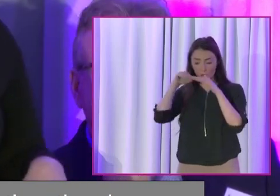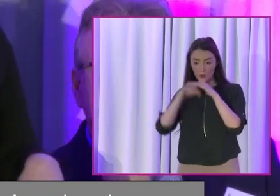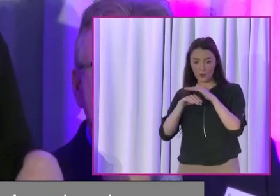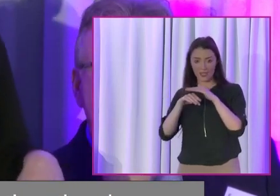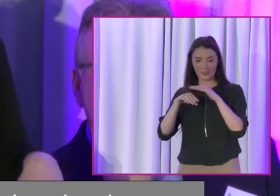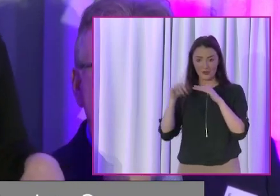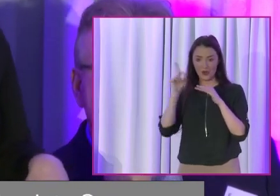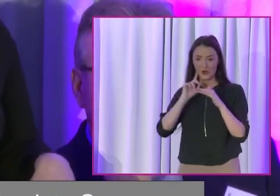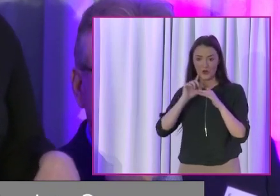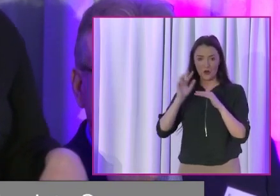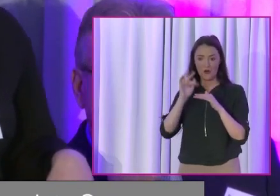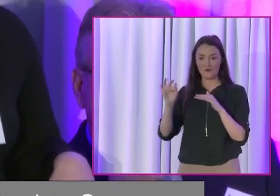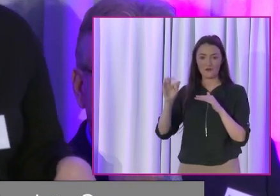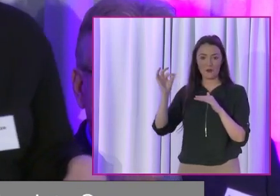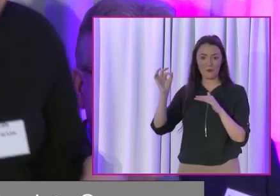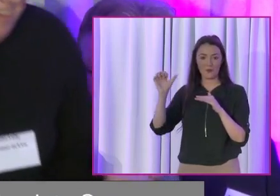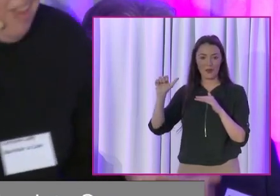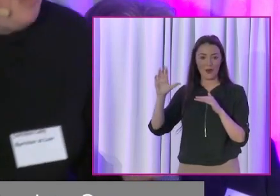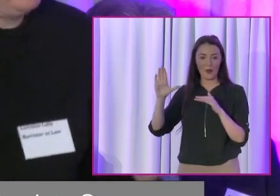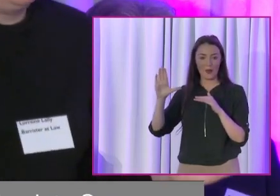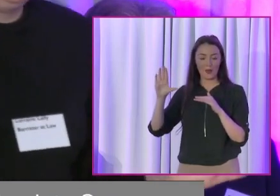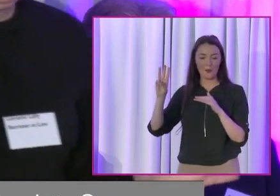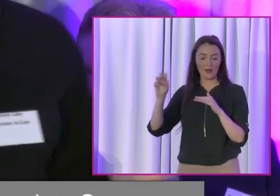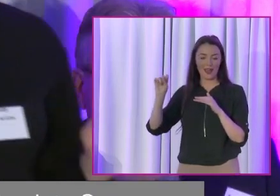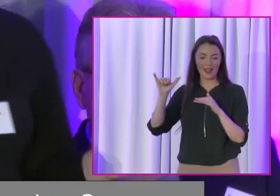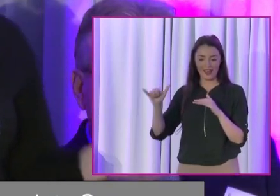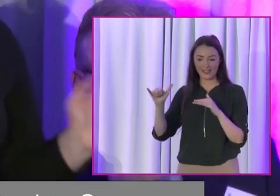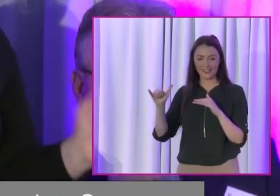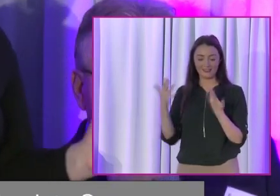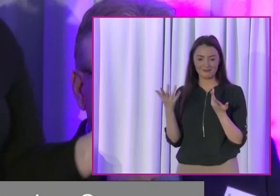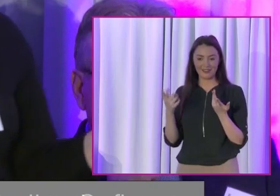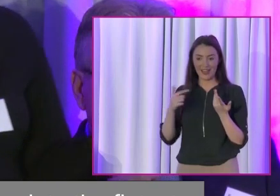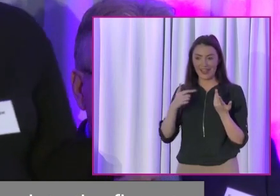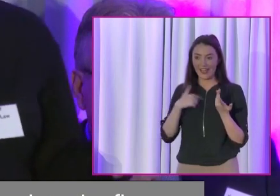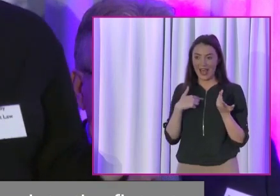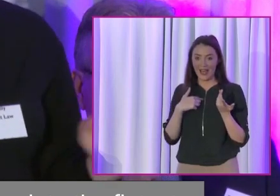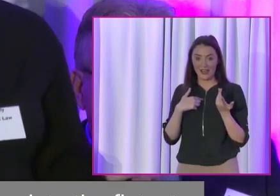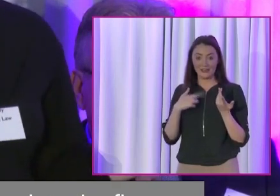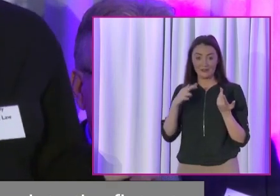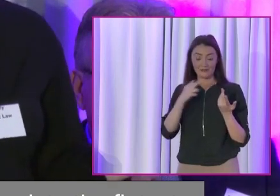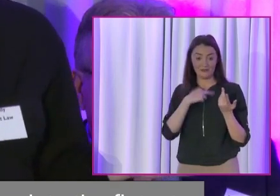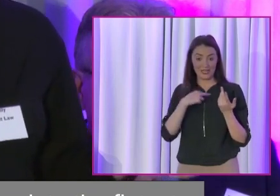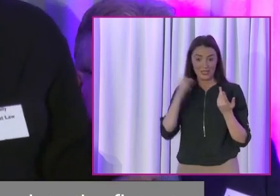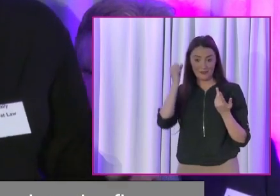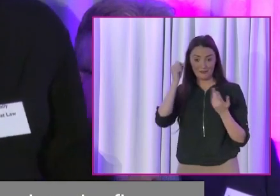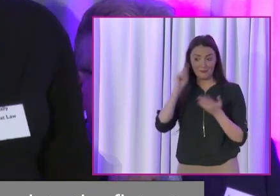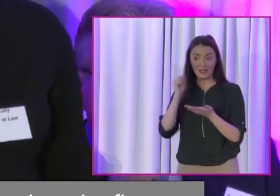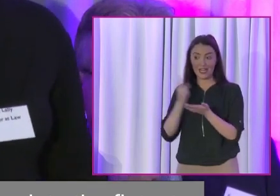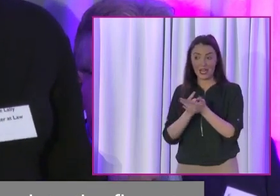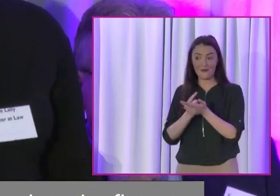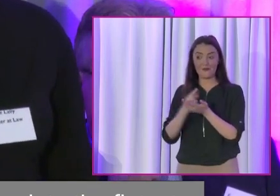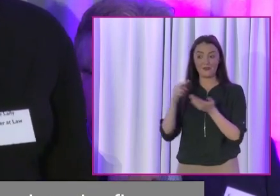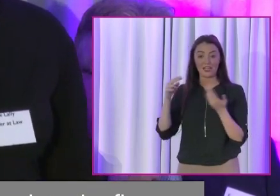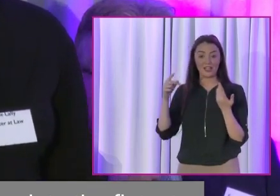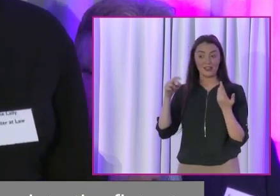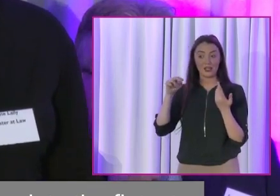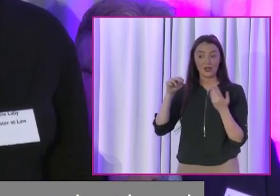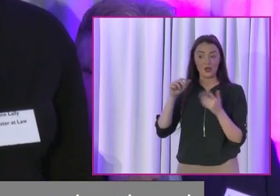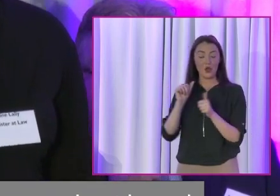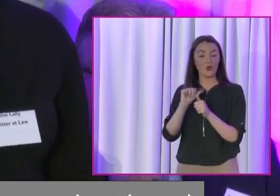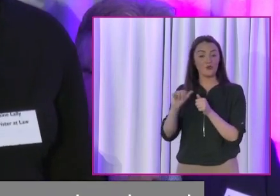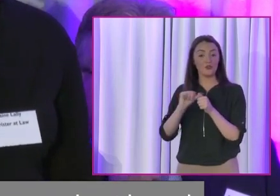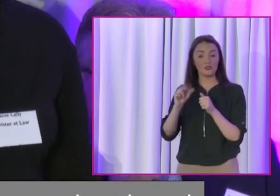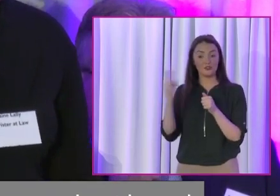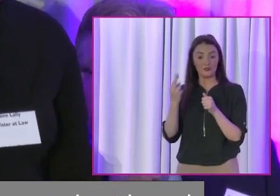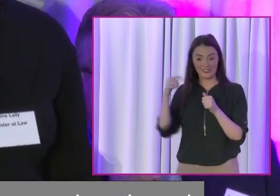from Connemara, going into Sean McDermott Street in the flats. To this day, I'm convinced the nuns are the reason I got in and out safely. But we were knocking on doors,